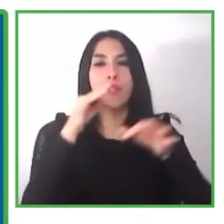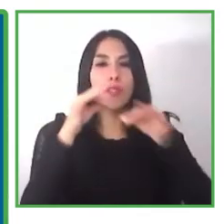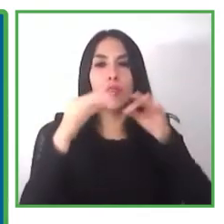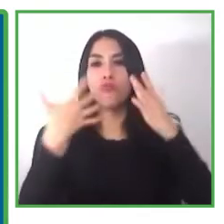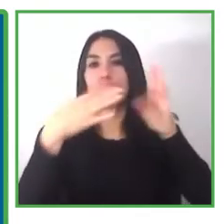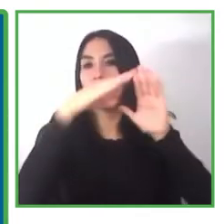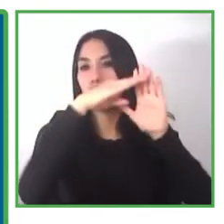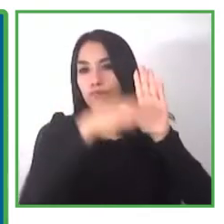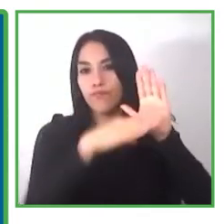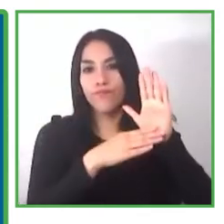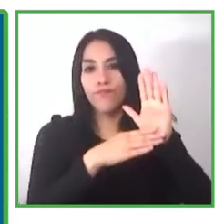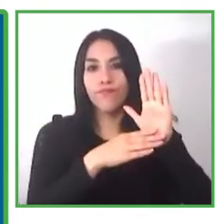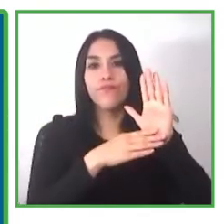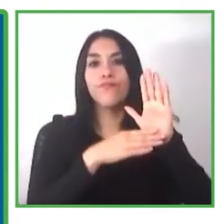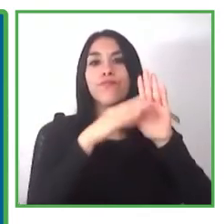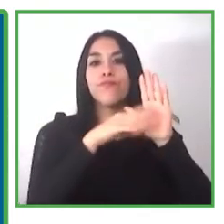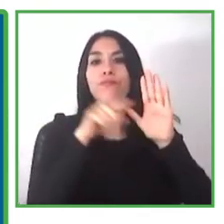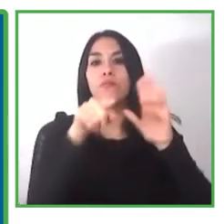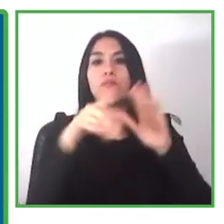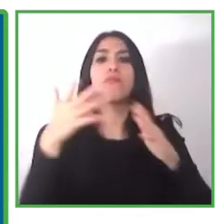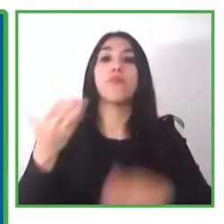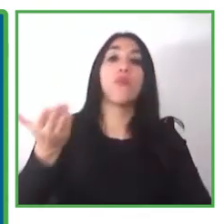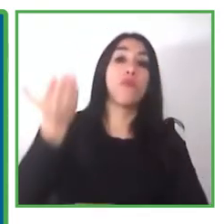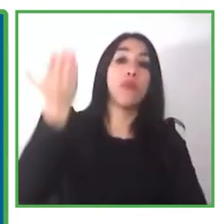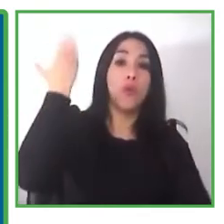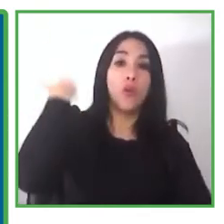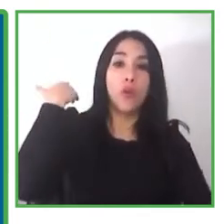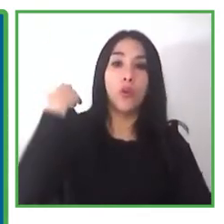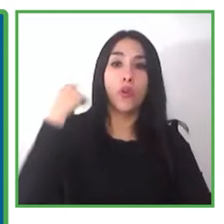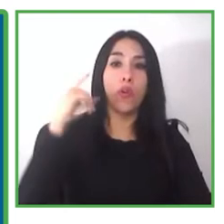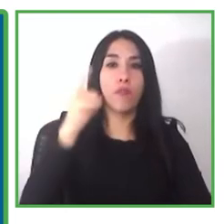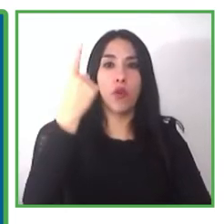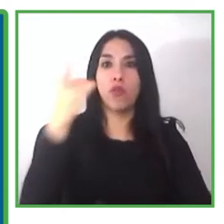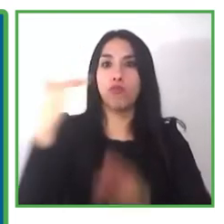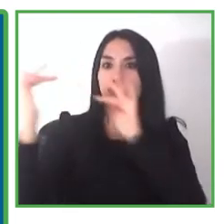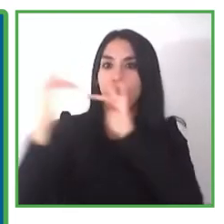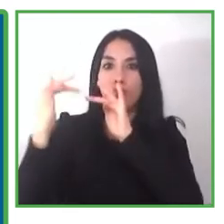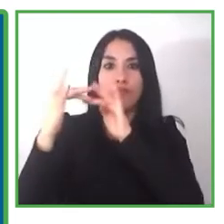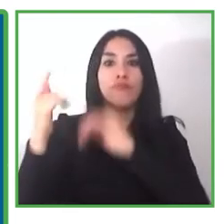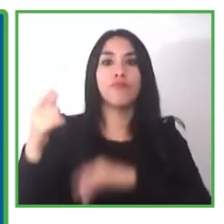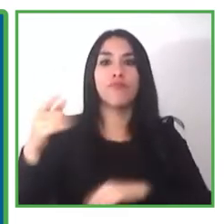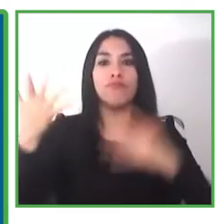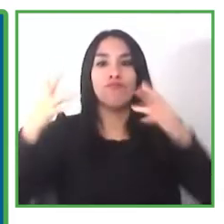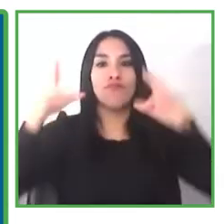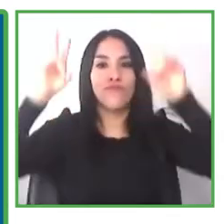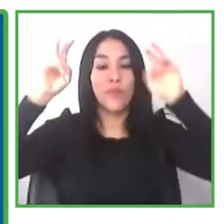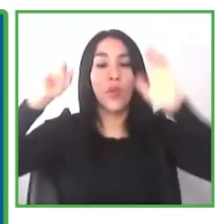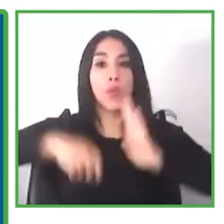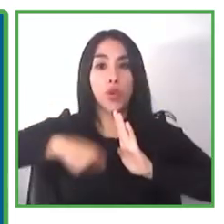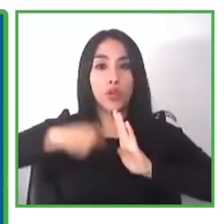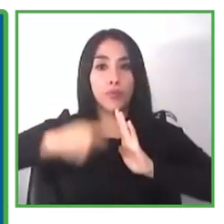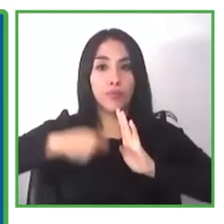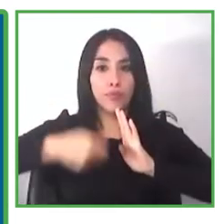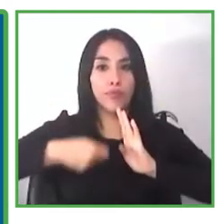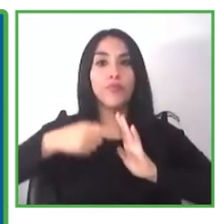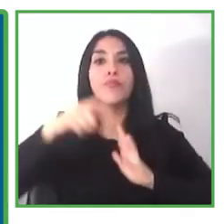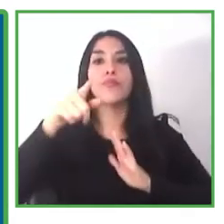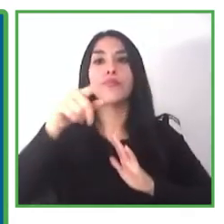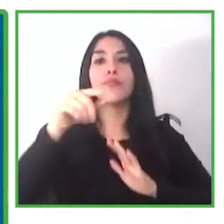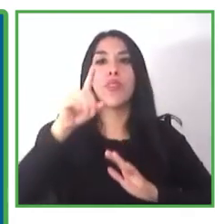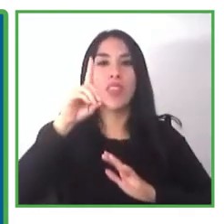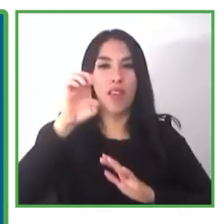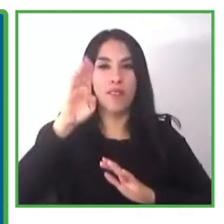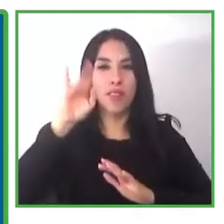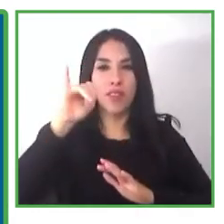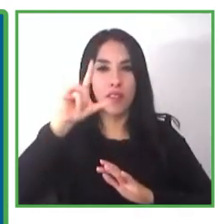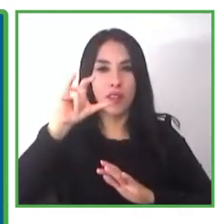how he approached this first one with a few friends in johannesburg they